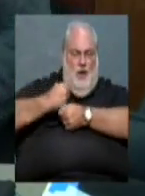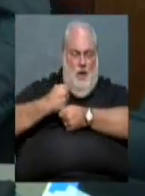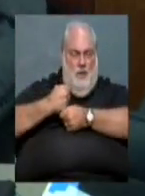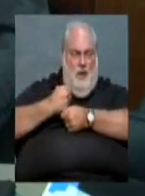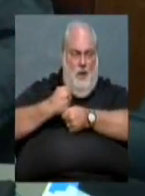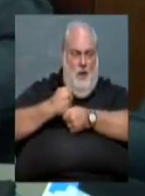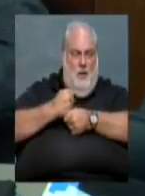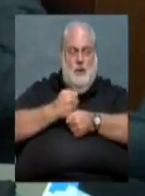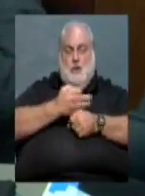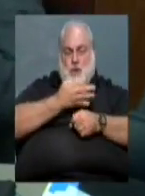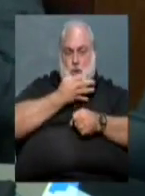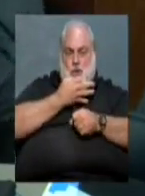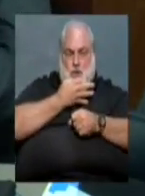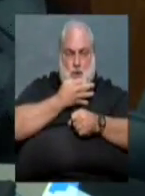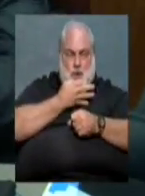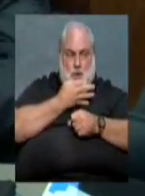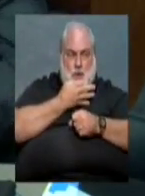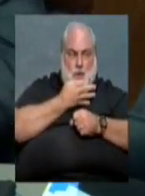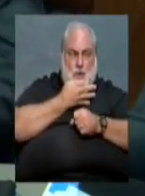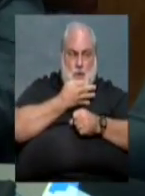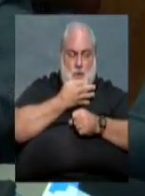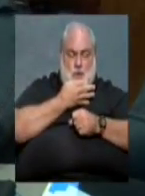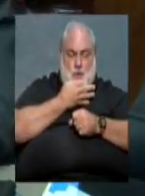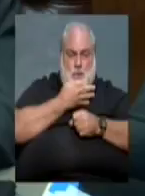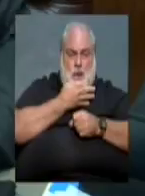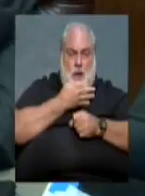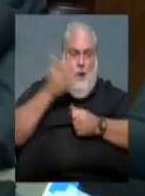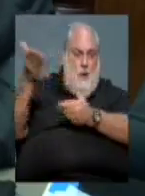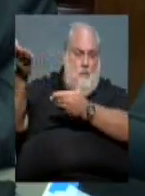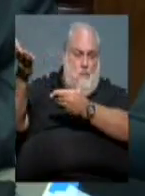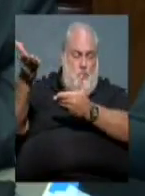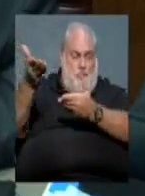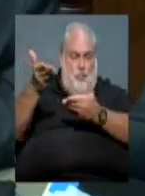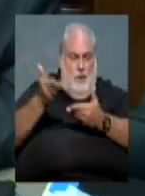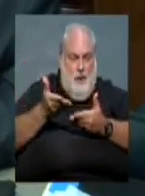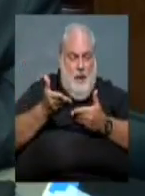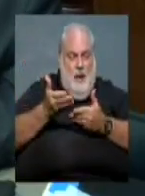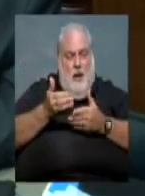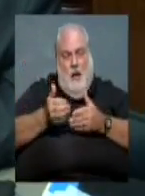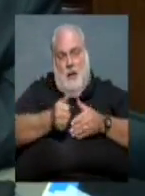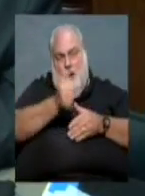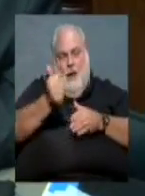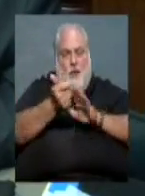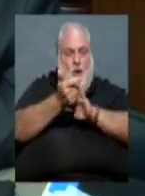I'll be coming forward with the ordering.